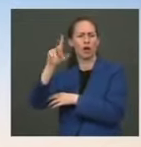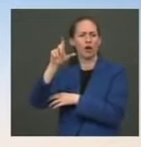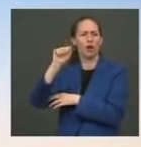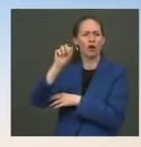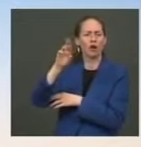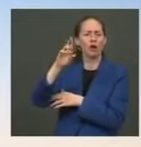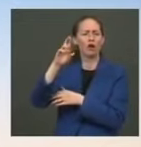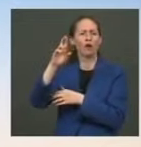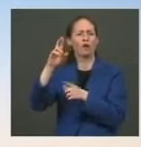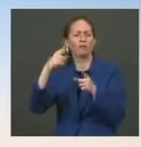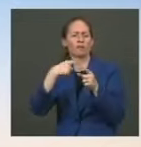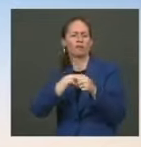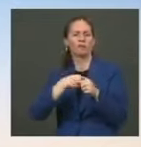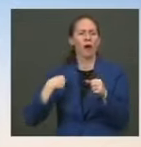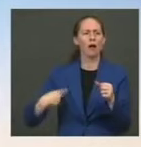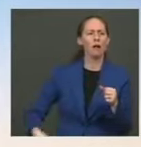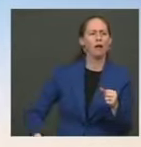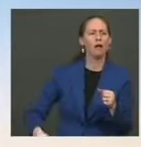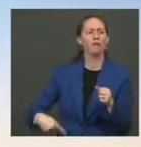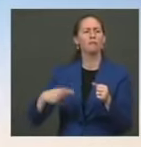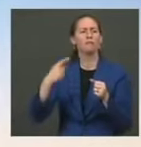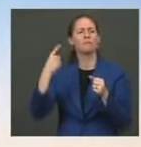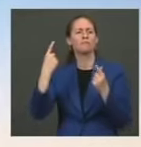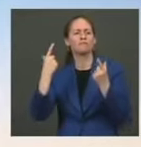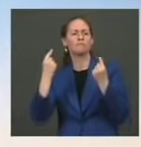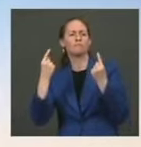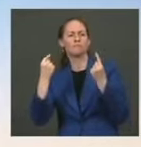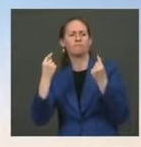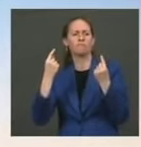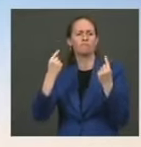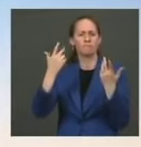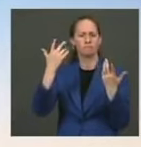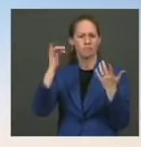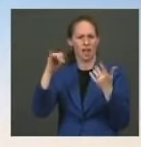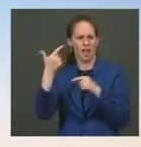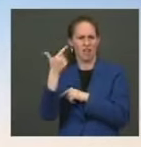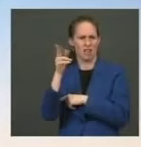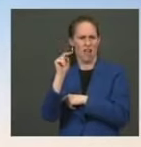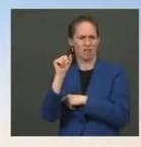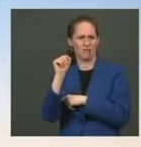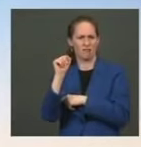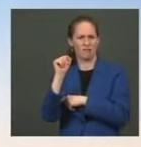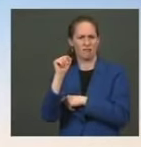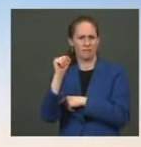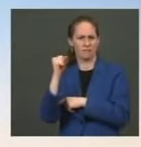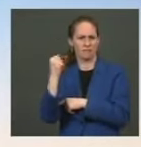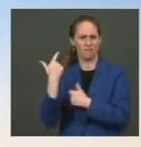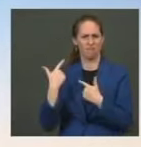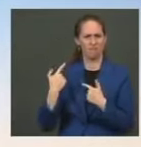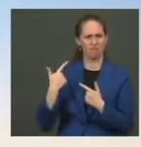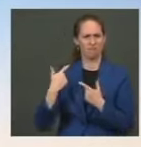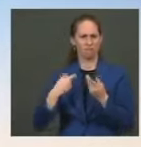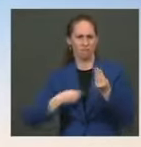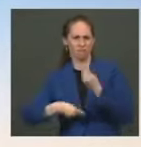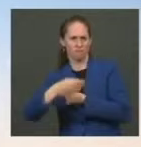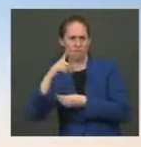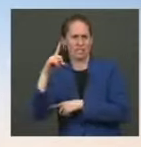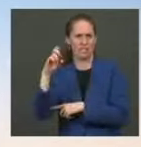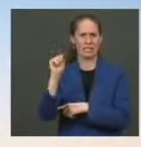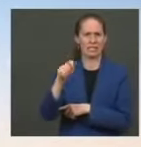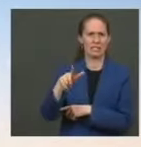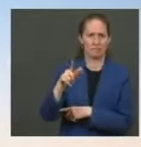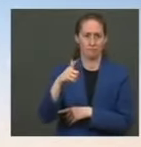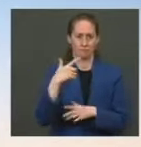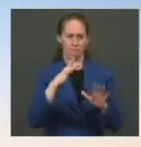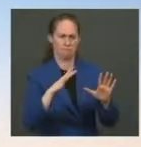anything like that on the president's mind? Nuclear talks with China. I'm not sure with the president. I'm not I'm not sure what you're referencing. Obviously, he just spoke with